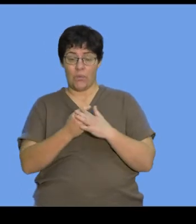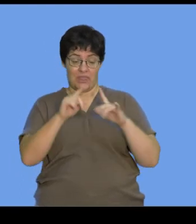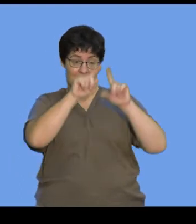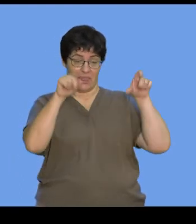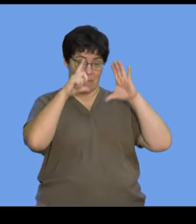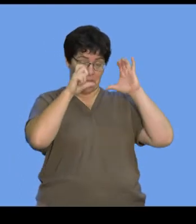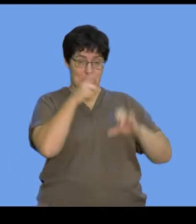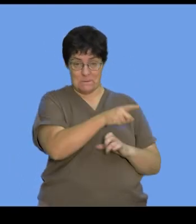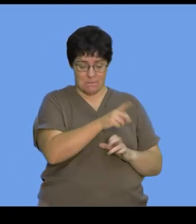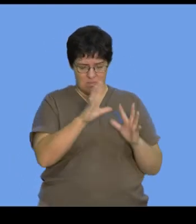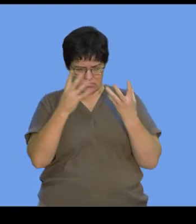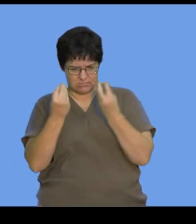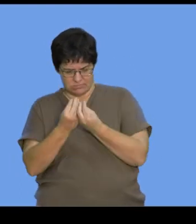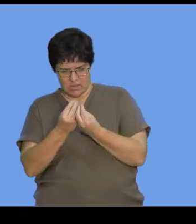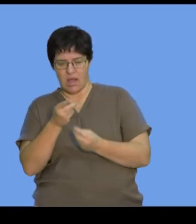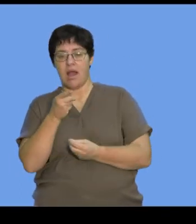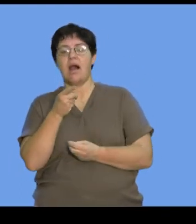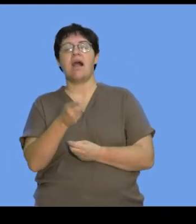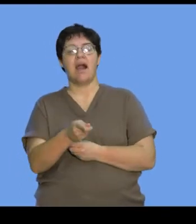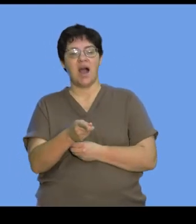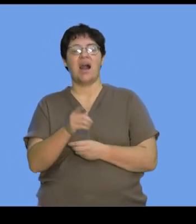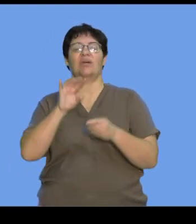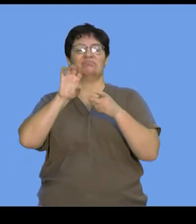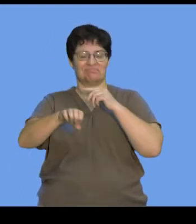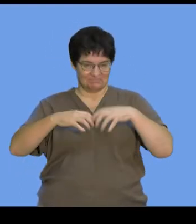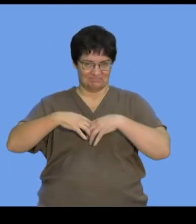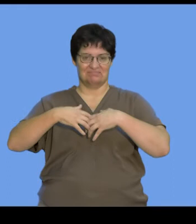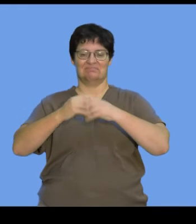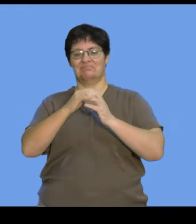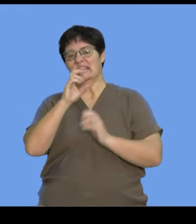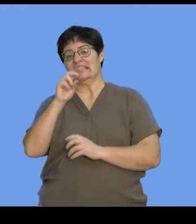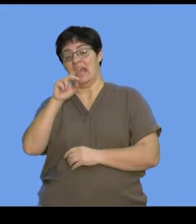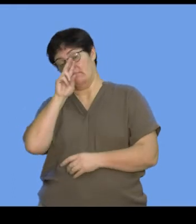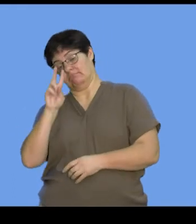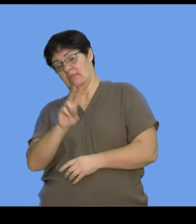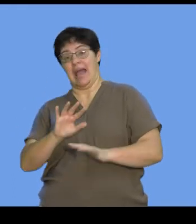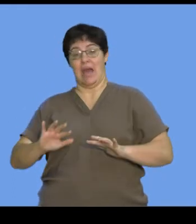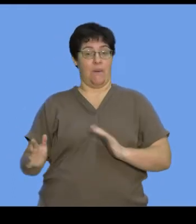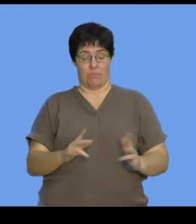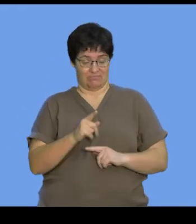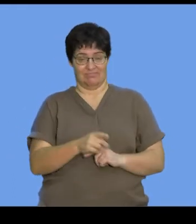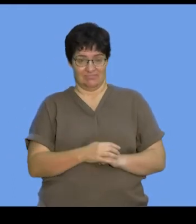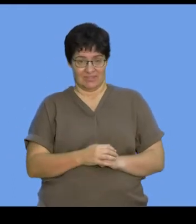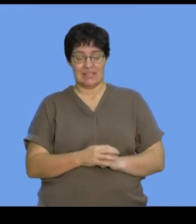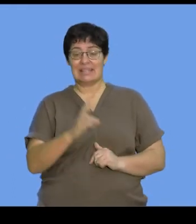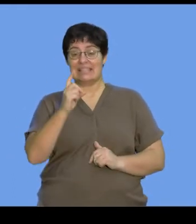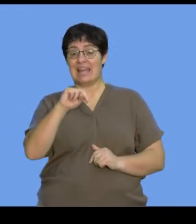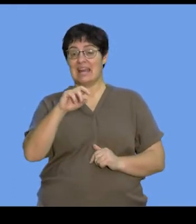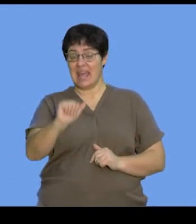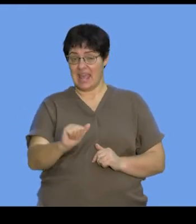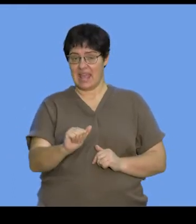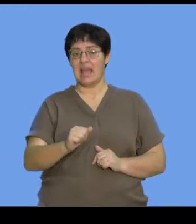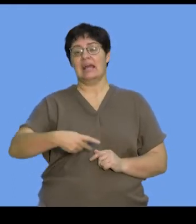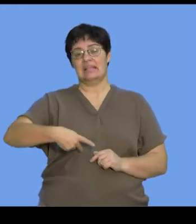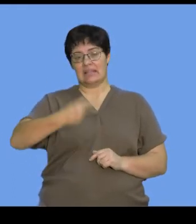image that I just showed you now. And Watson and Creek were able to assemble a model of what DNA looked like. And they mentioned that DNA